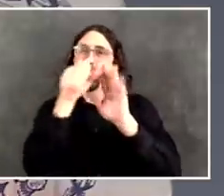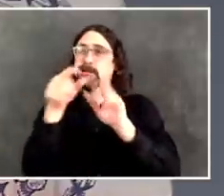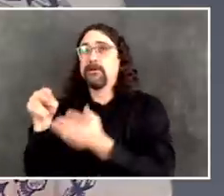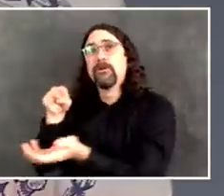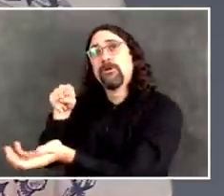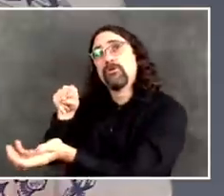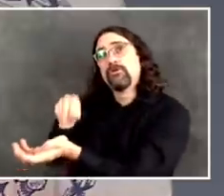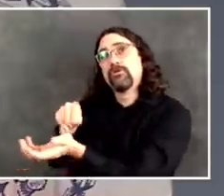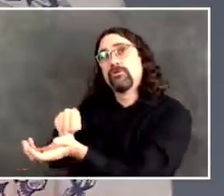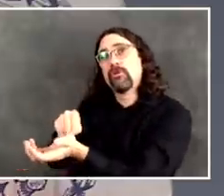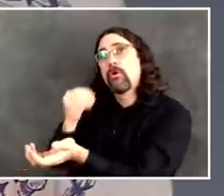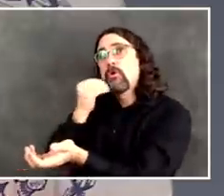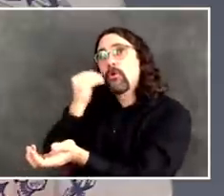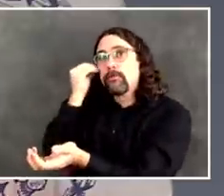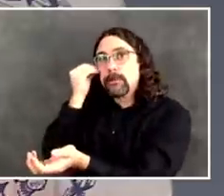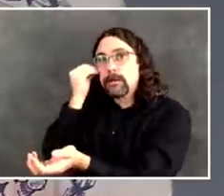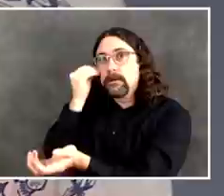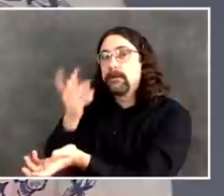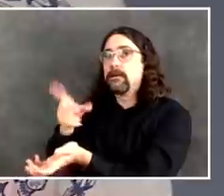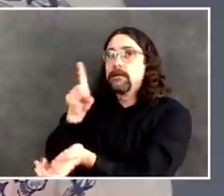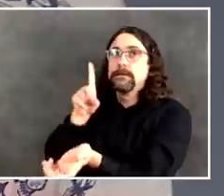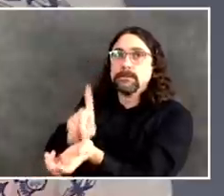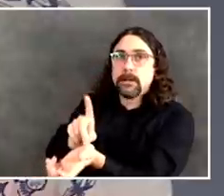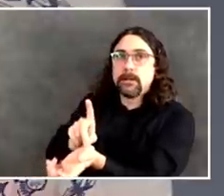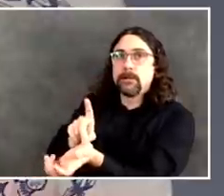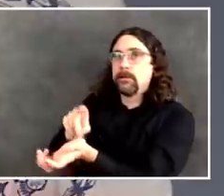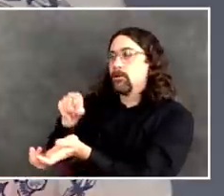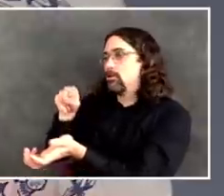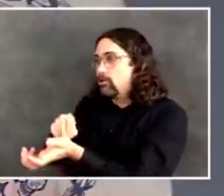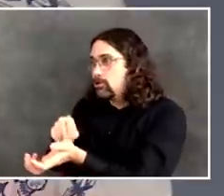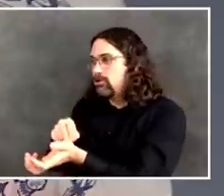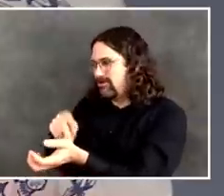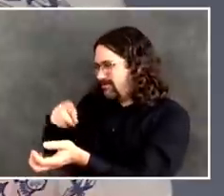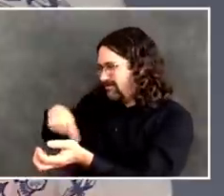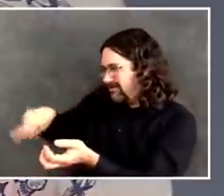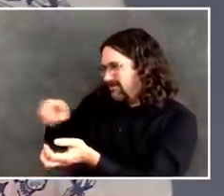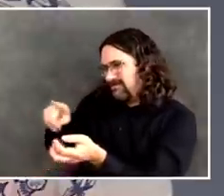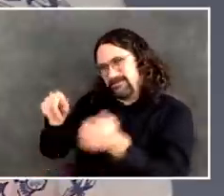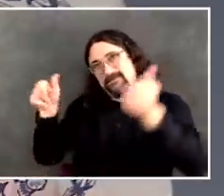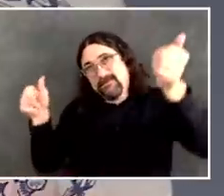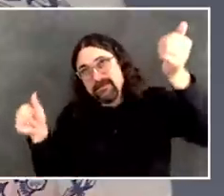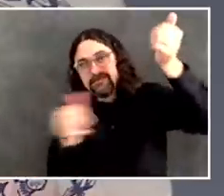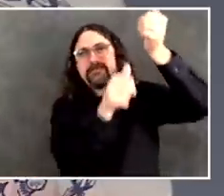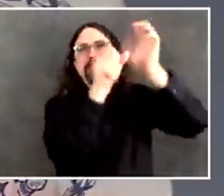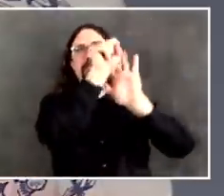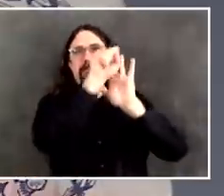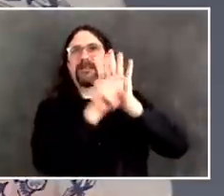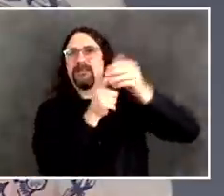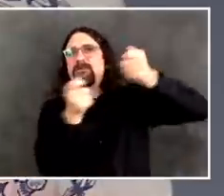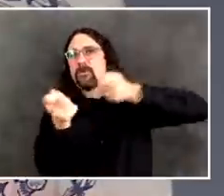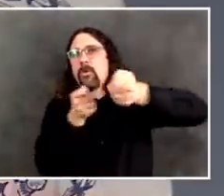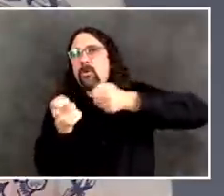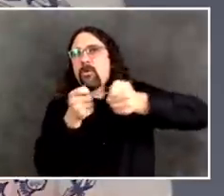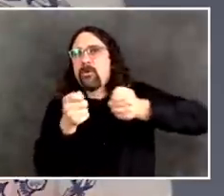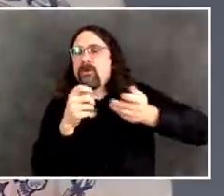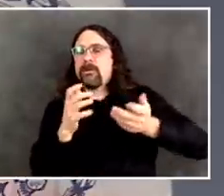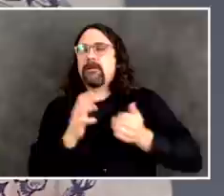And obviously, they have to bear responsibility for whether they're doing everything to serve their